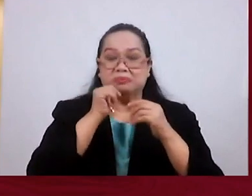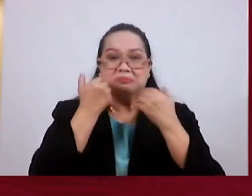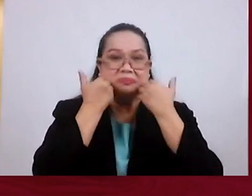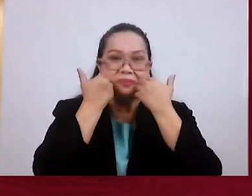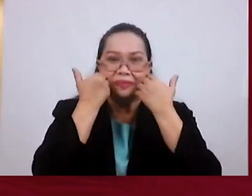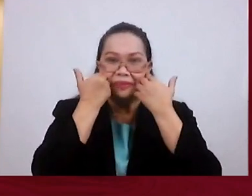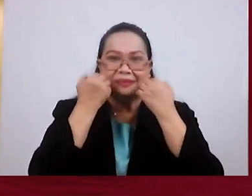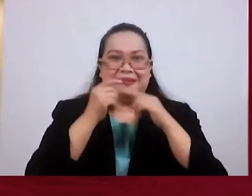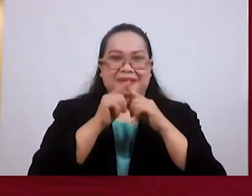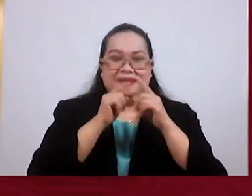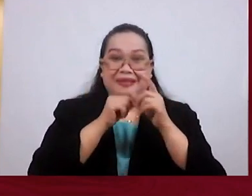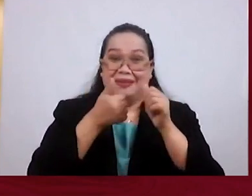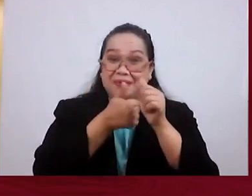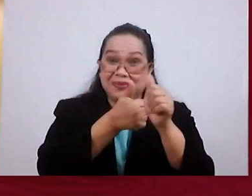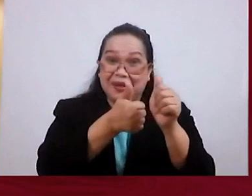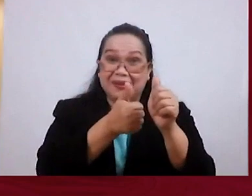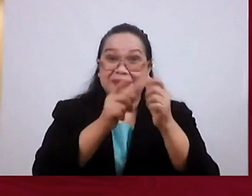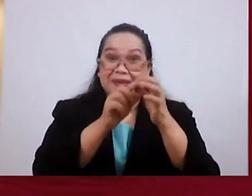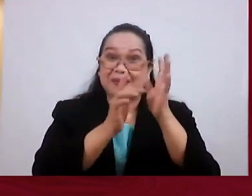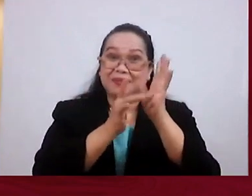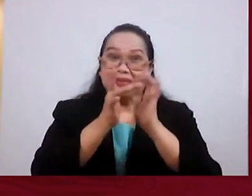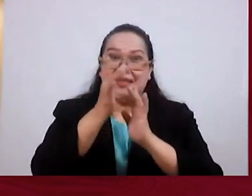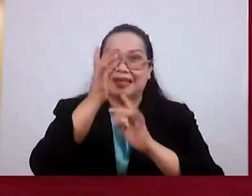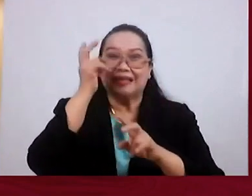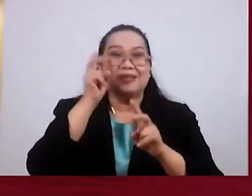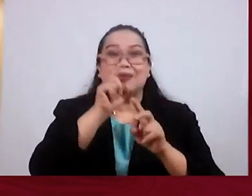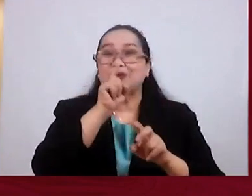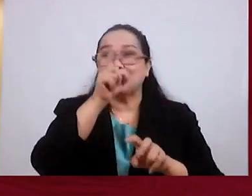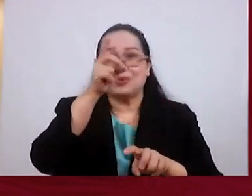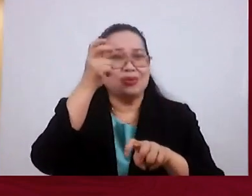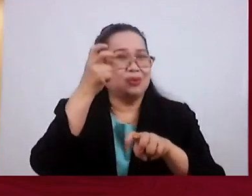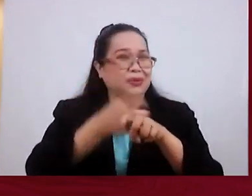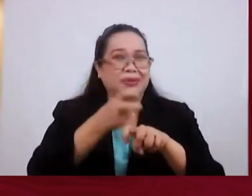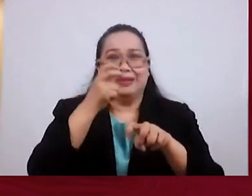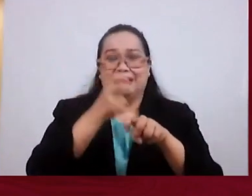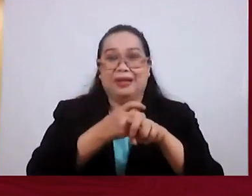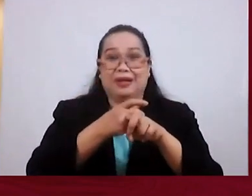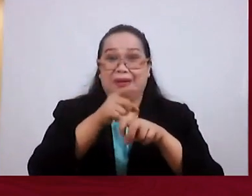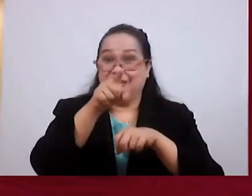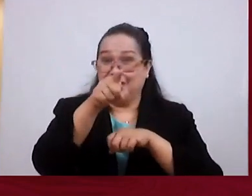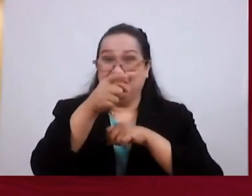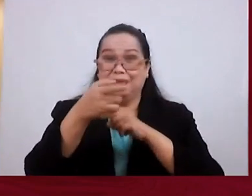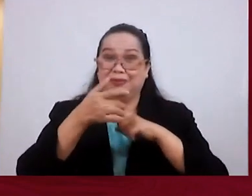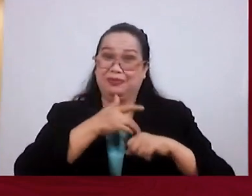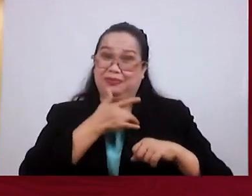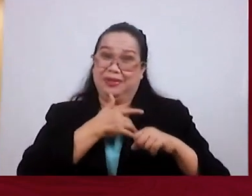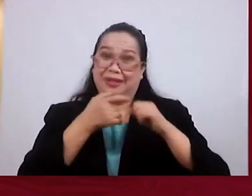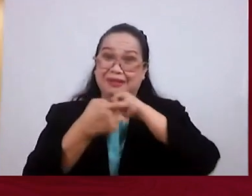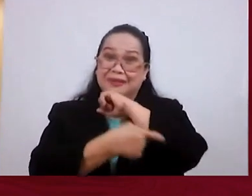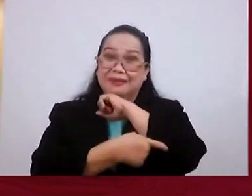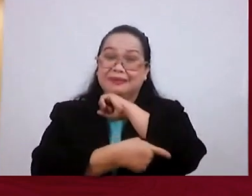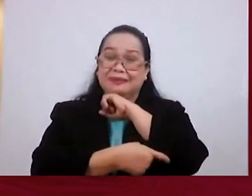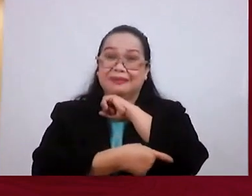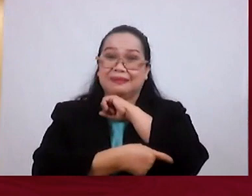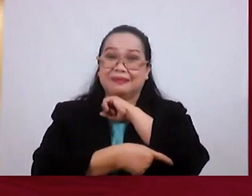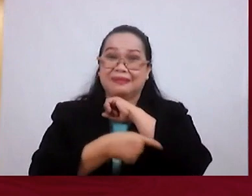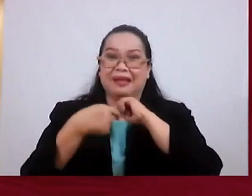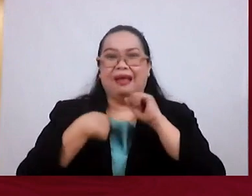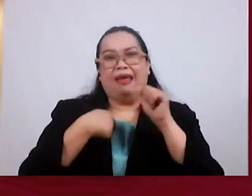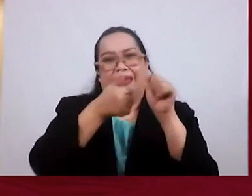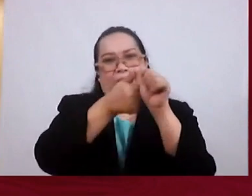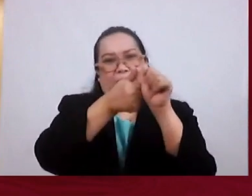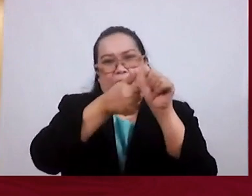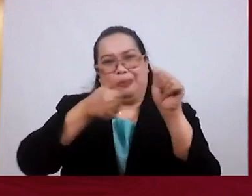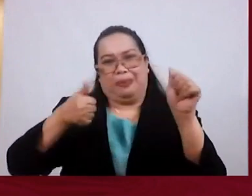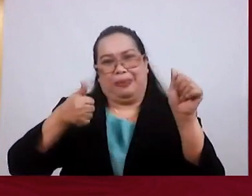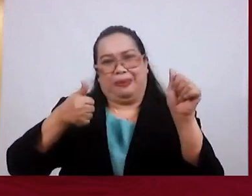and unafraid follower of Jesus seems too hard, and you're tempted, you're tempted to slack off